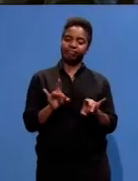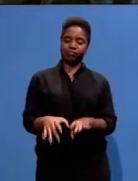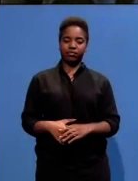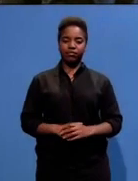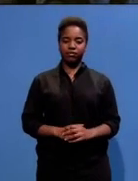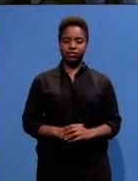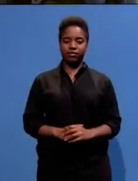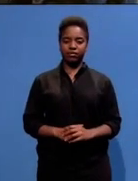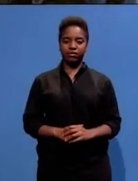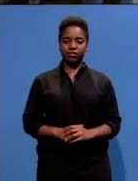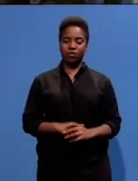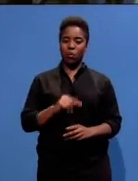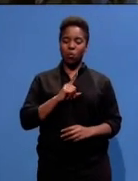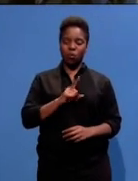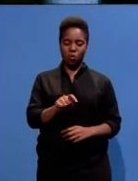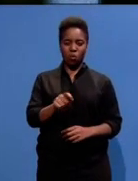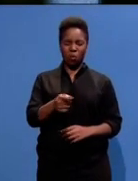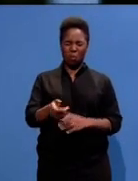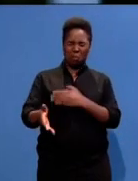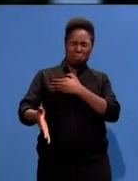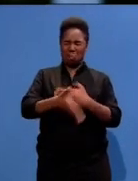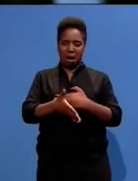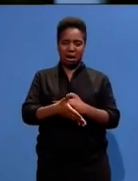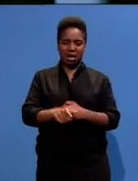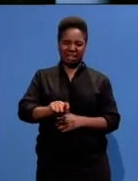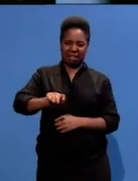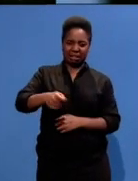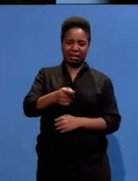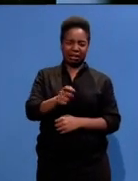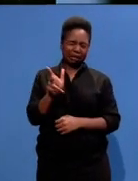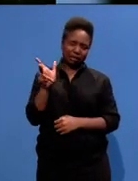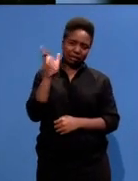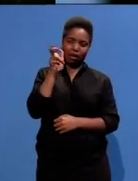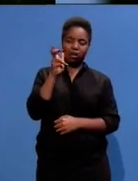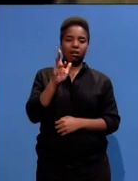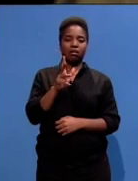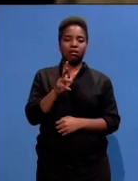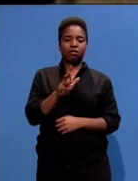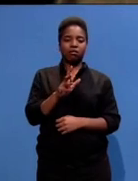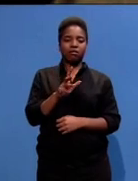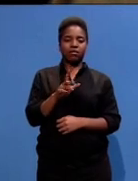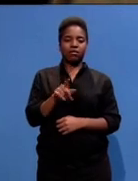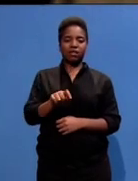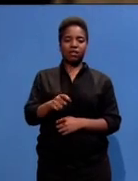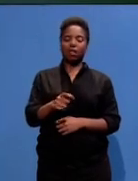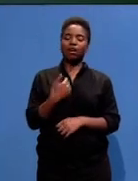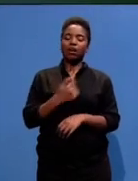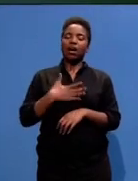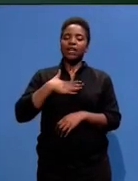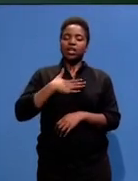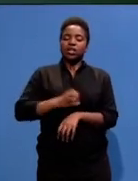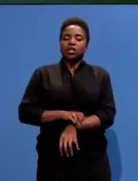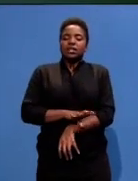The sound of the key as you turned to open the door sent chills down my spine.